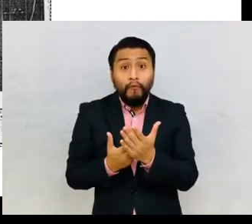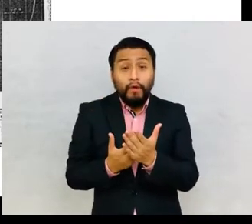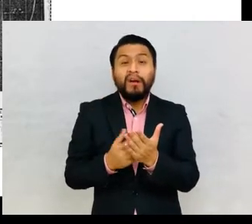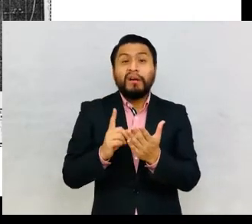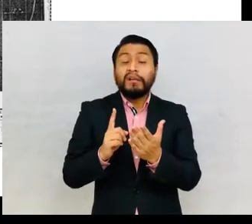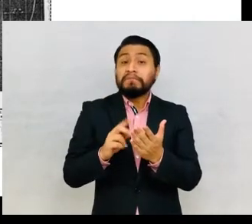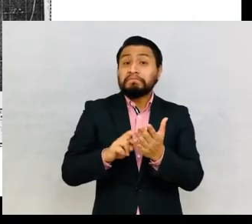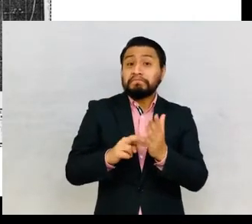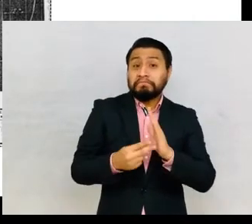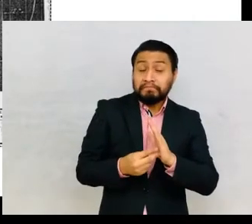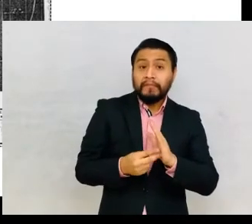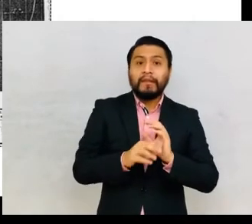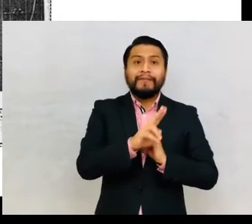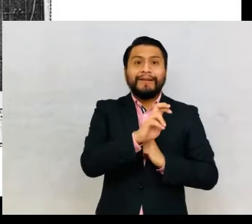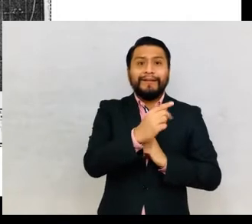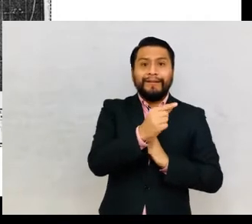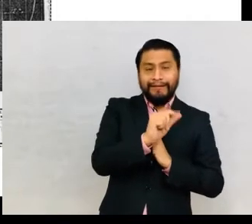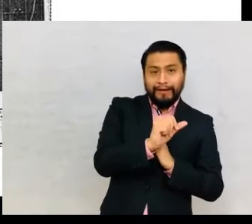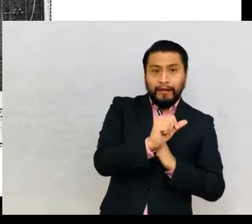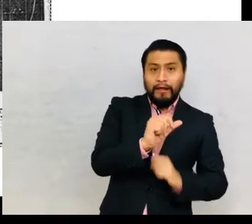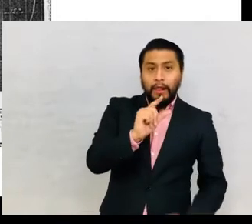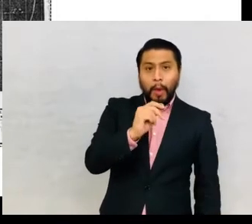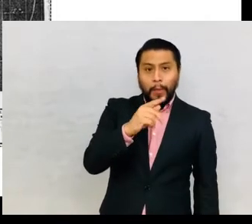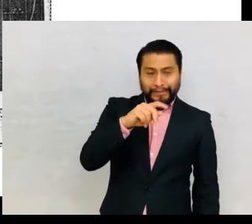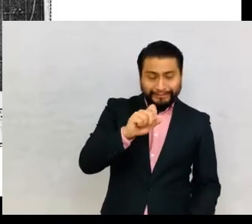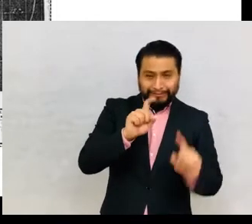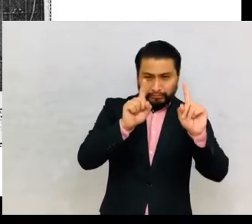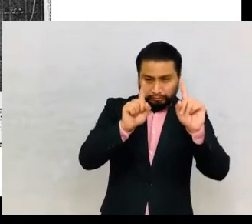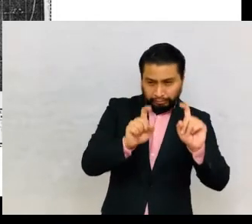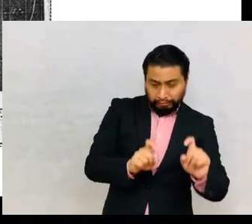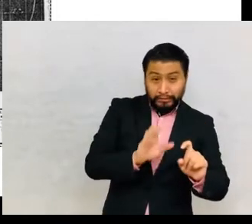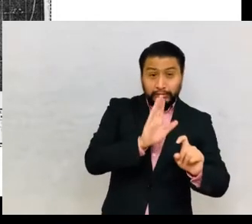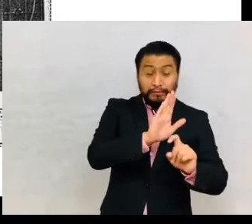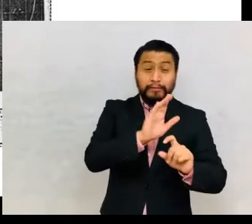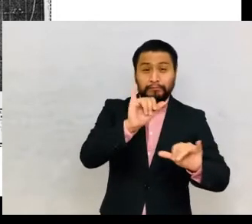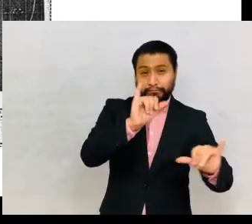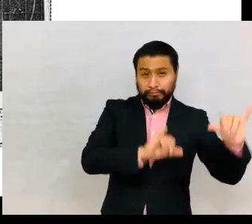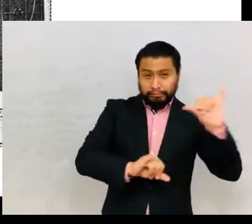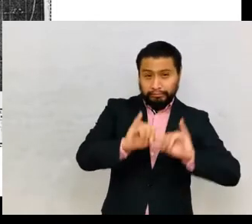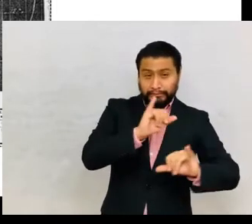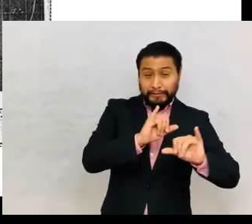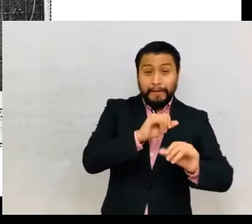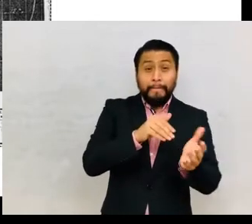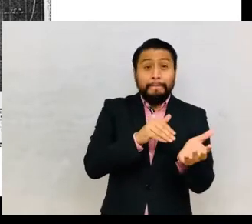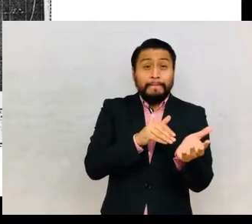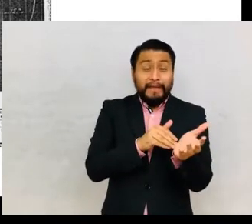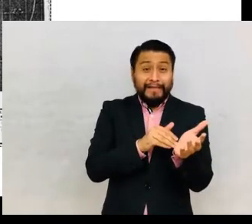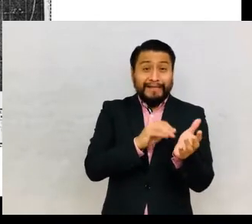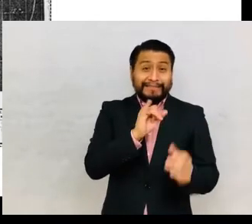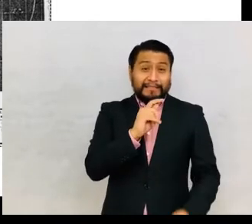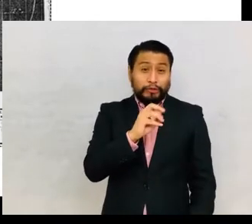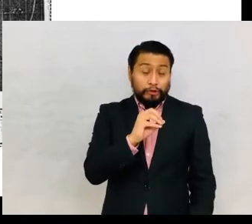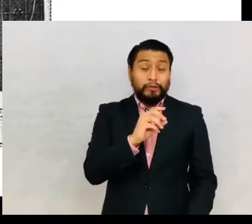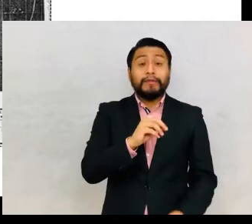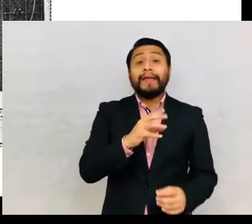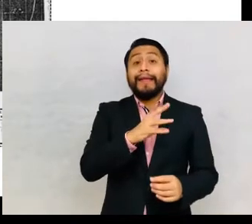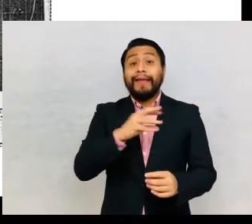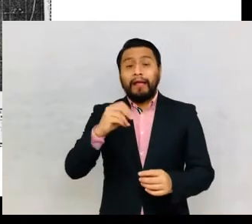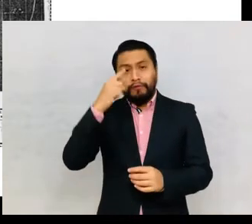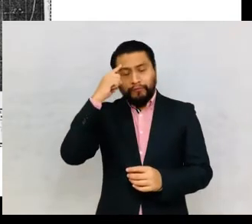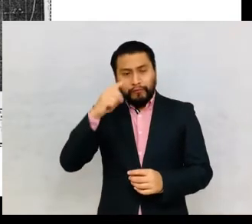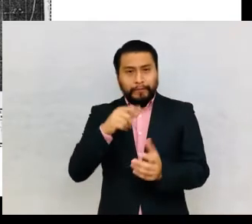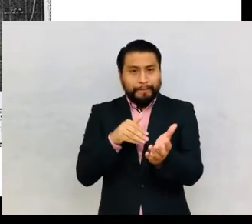such as that faced by Vergara Lopez tests from the laboratory of the National Medical Institute and the Department of Psychopedagogy.